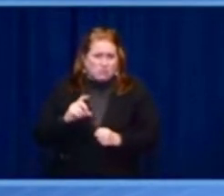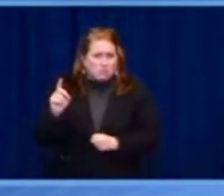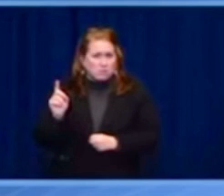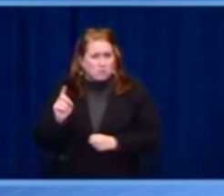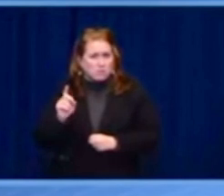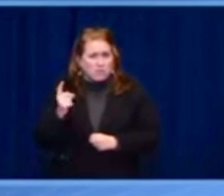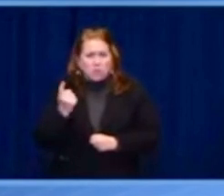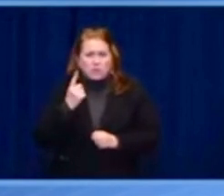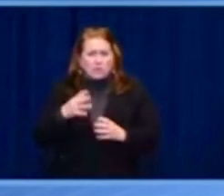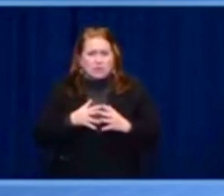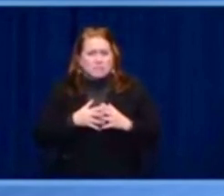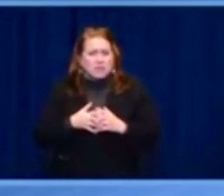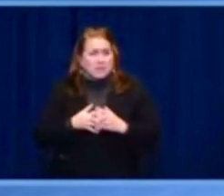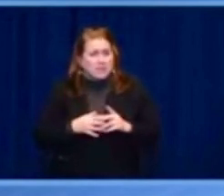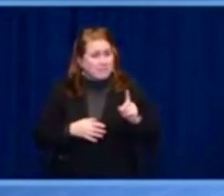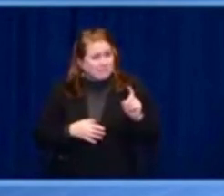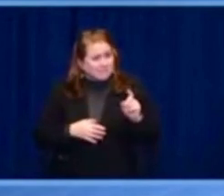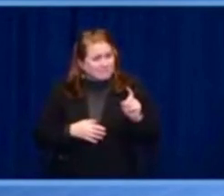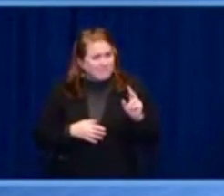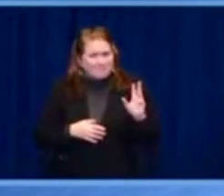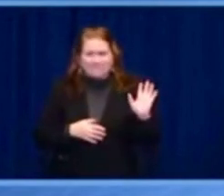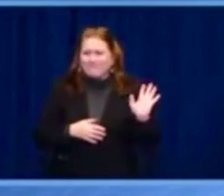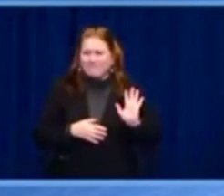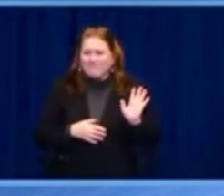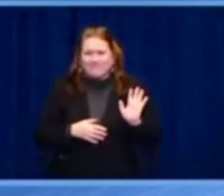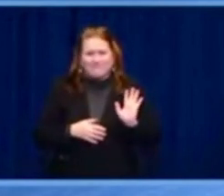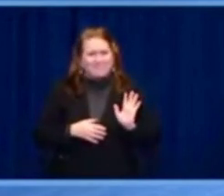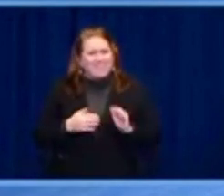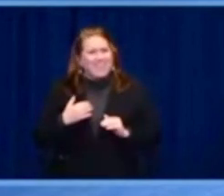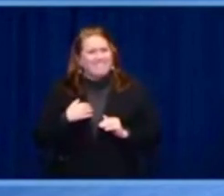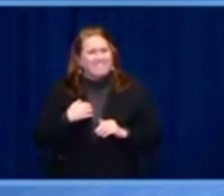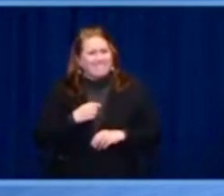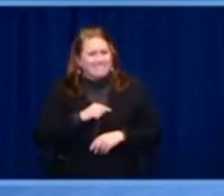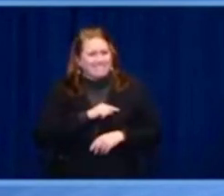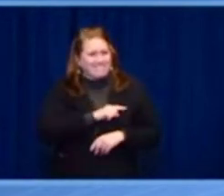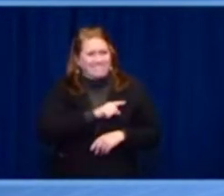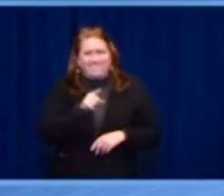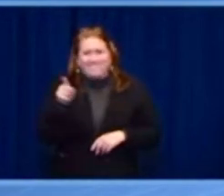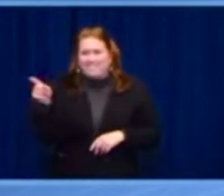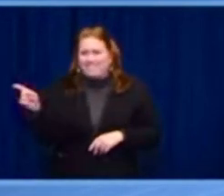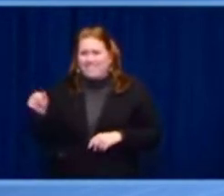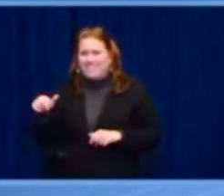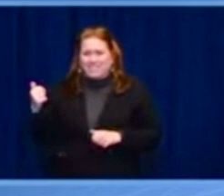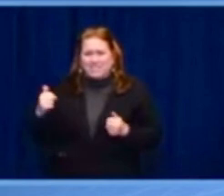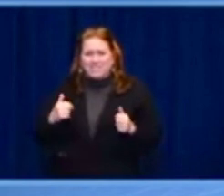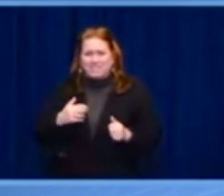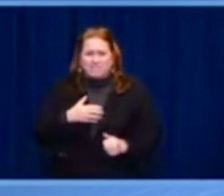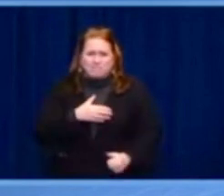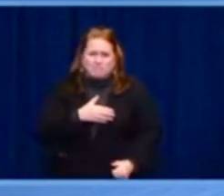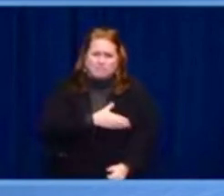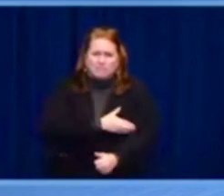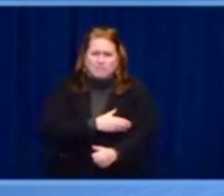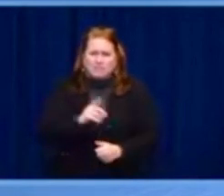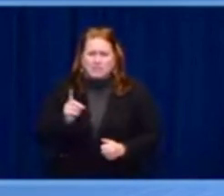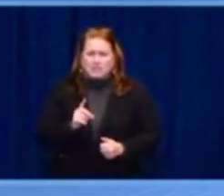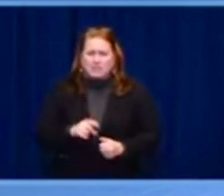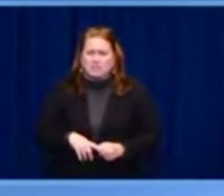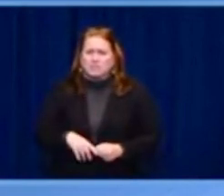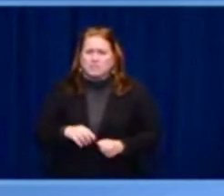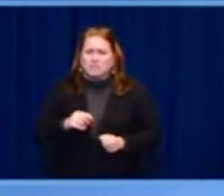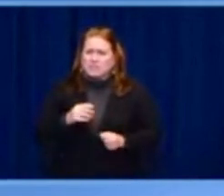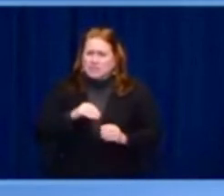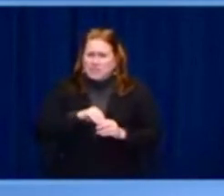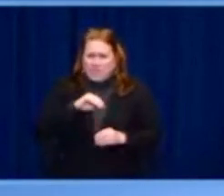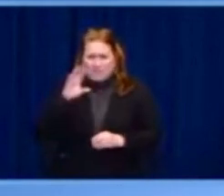And there are many more examples I could give, but I'm not going to take the time in many other countries for every person from countries taking the first steps toward